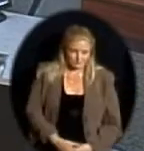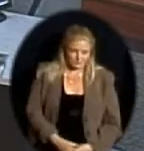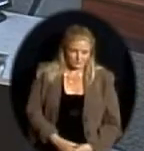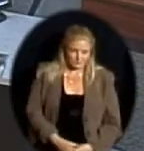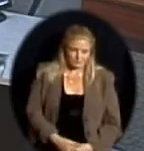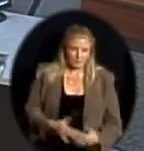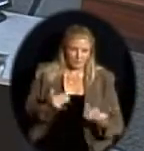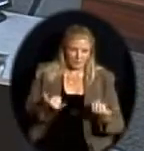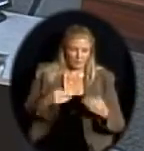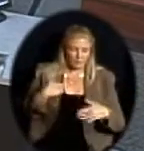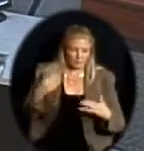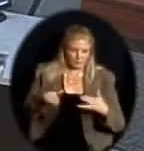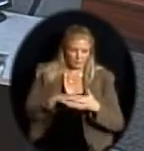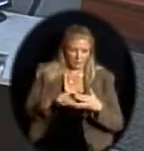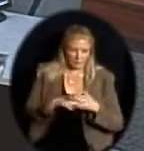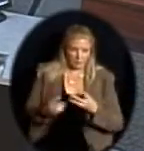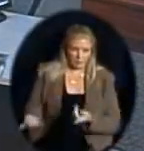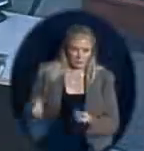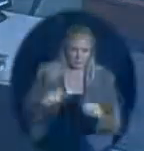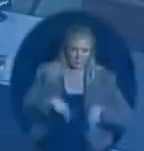and reconvene at 715.